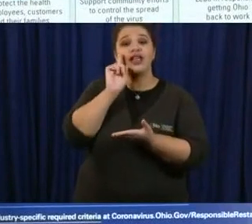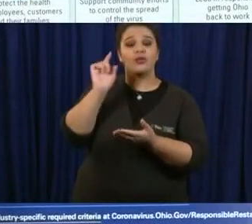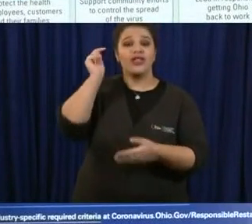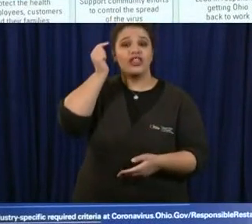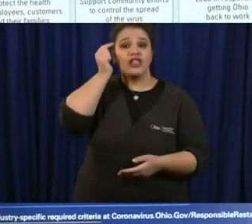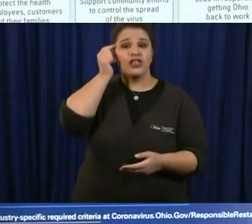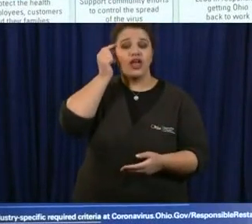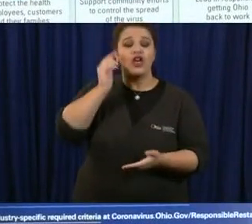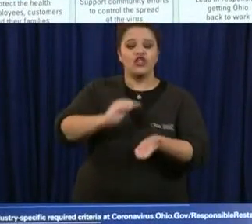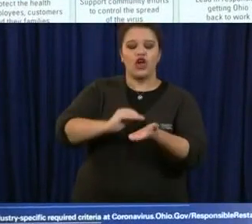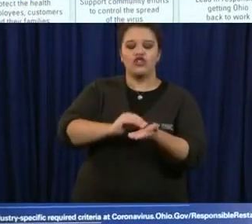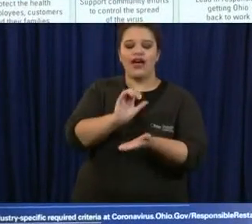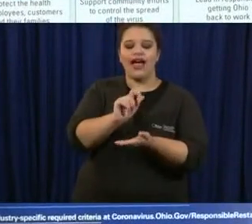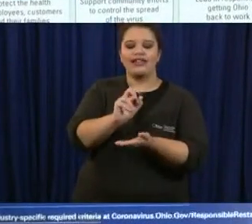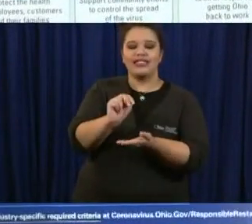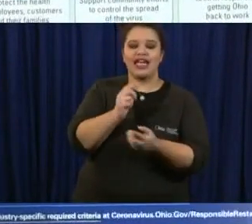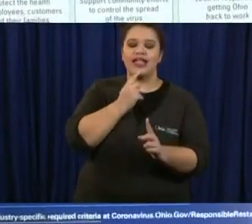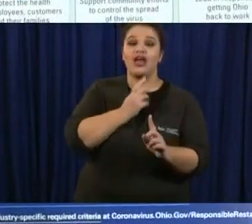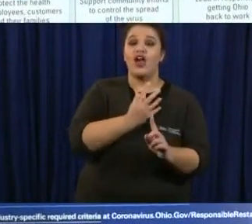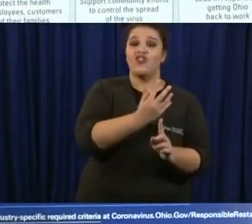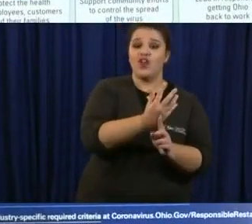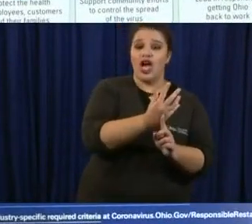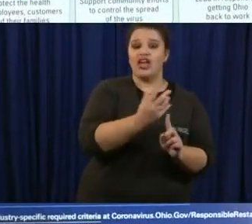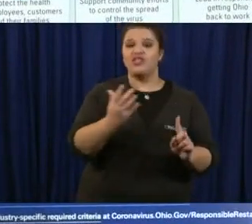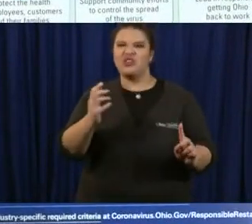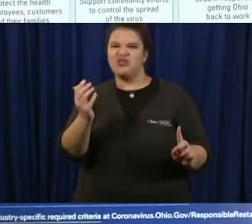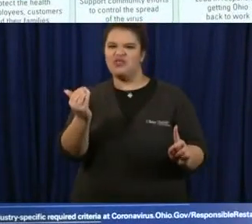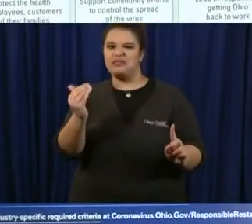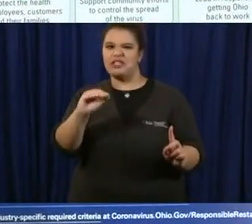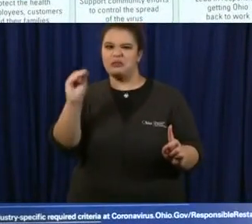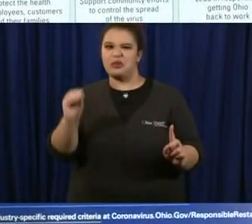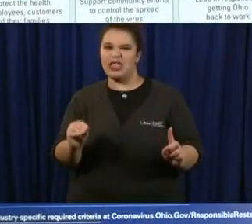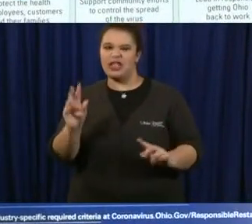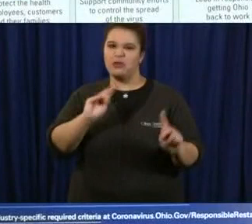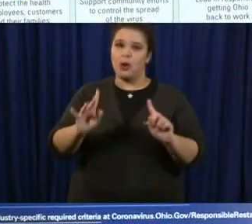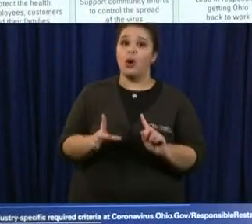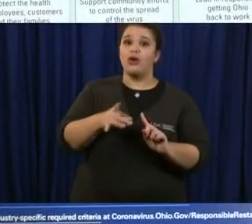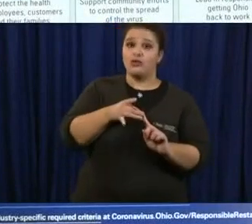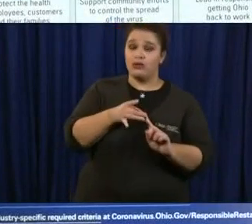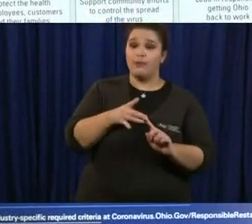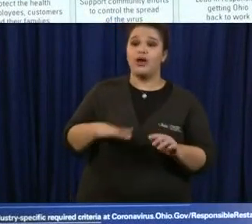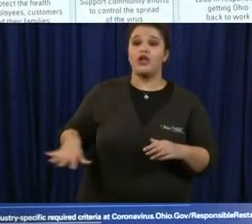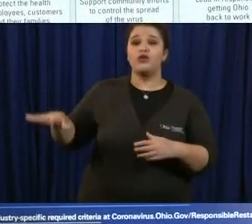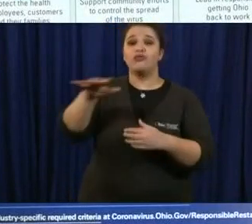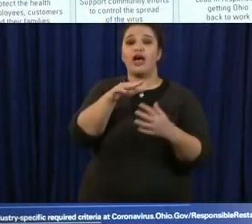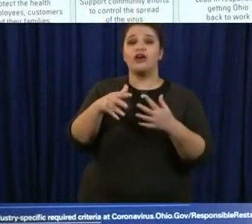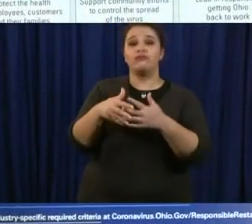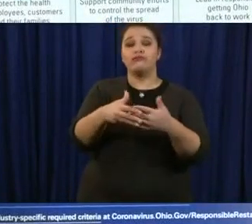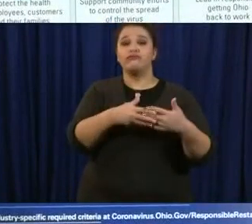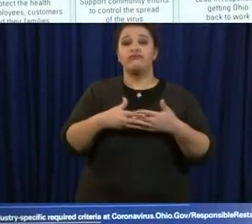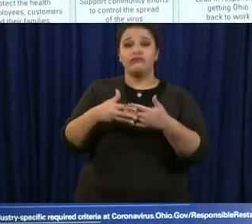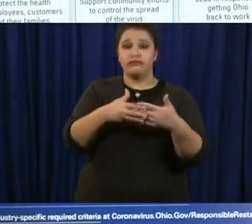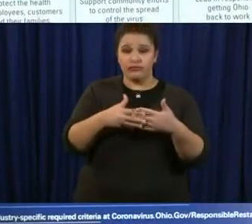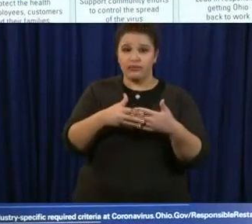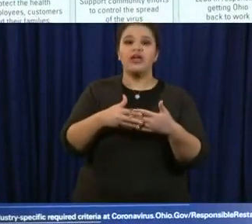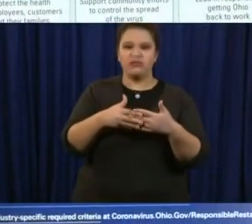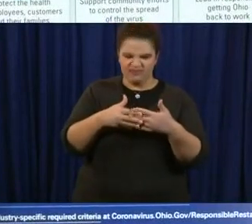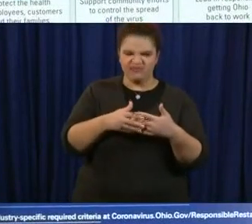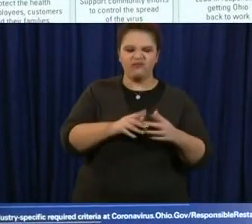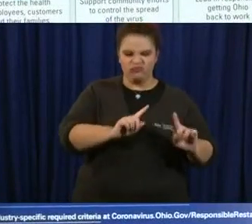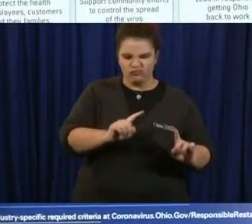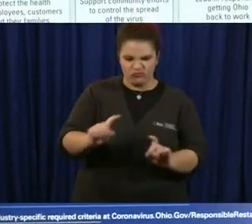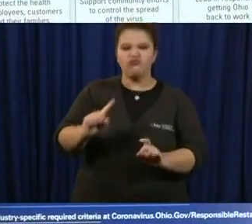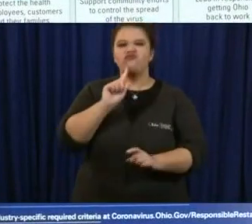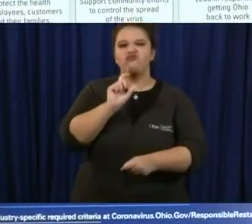5% to 15% of us are infected. Random sampling from around the country confirms that infection rate. At